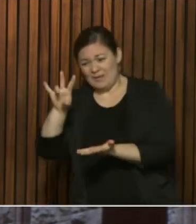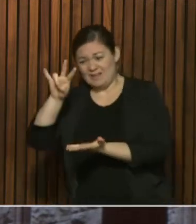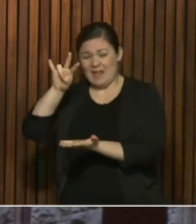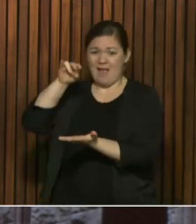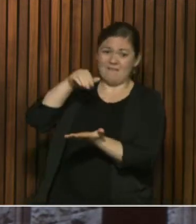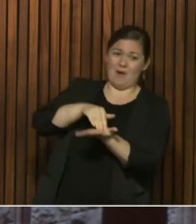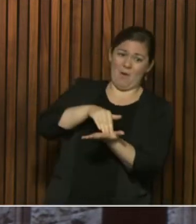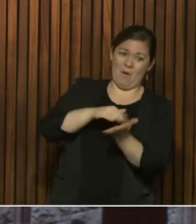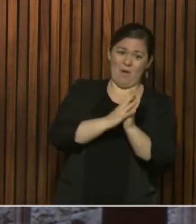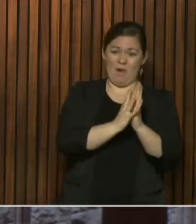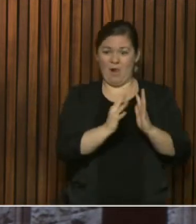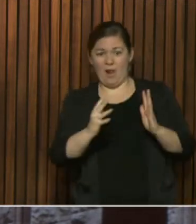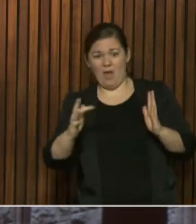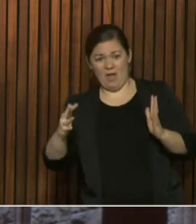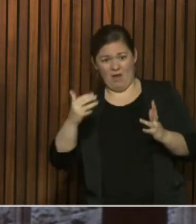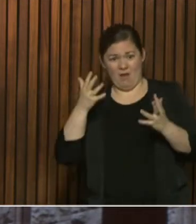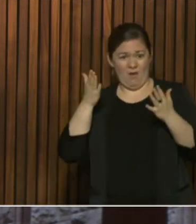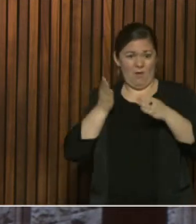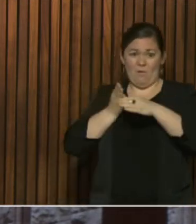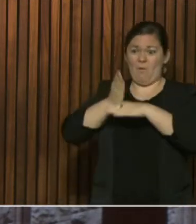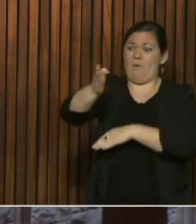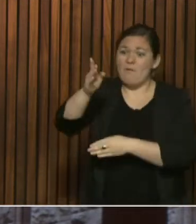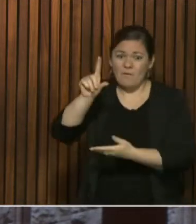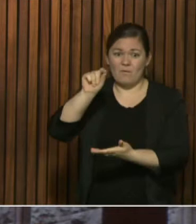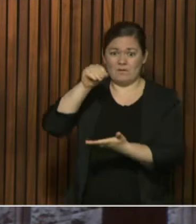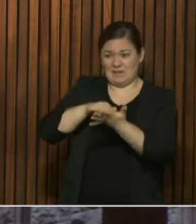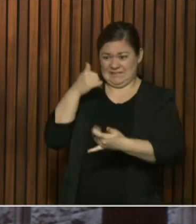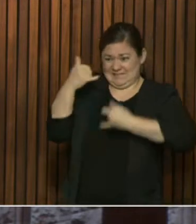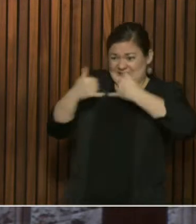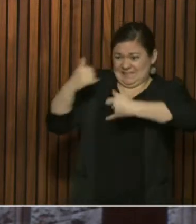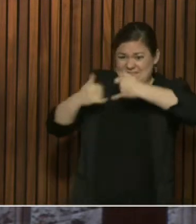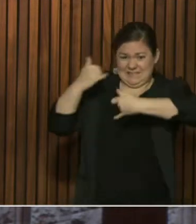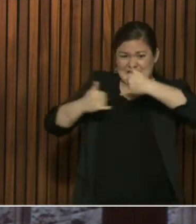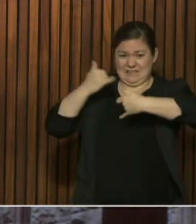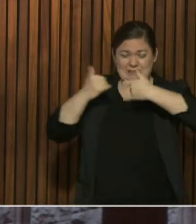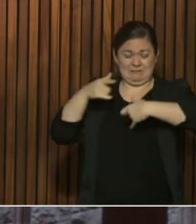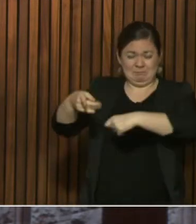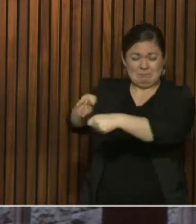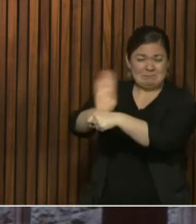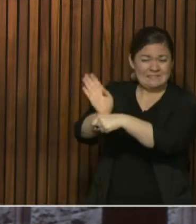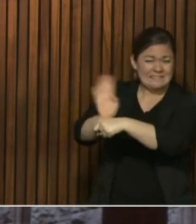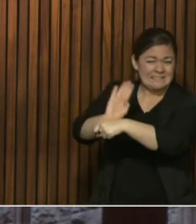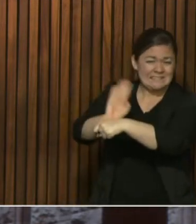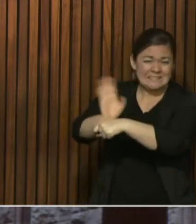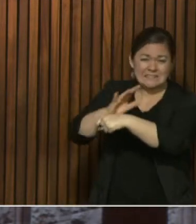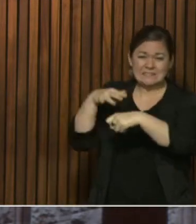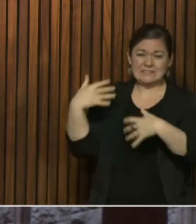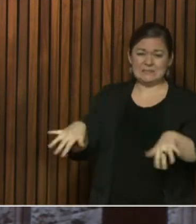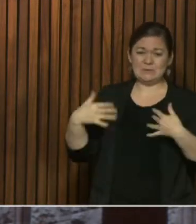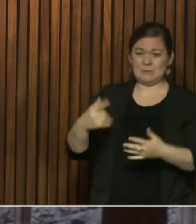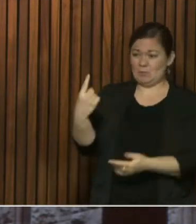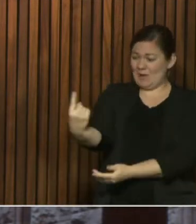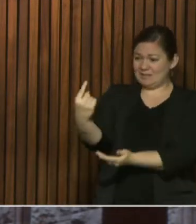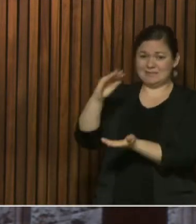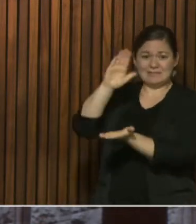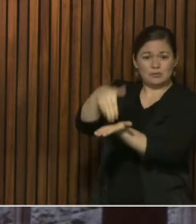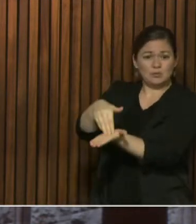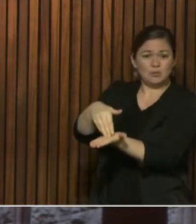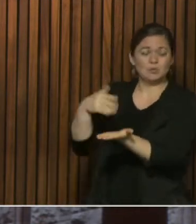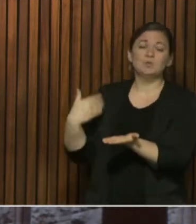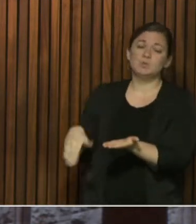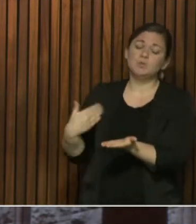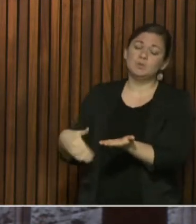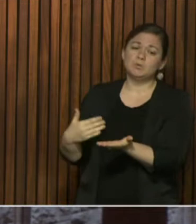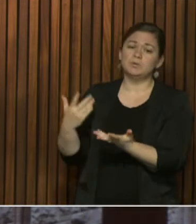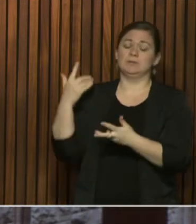in a period of time, because that was our most available tool at that time to respond to that. And then, as we progressed along, we added